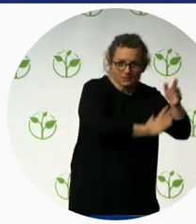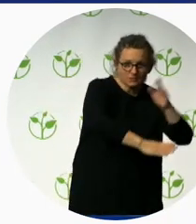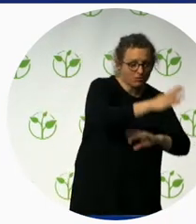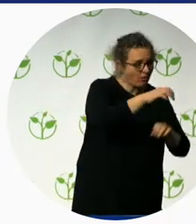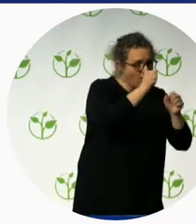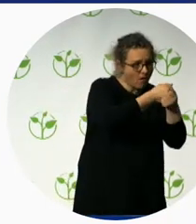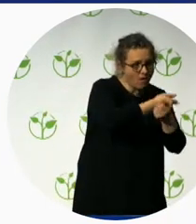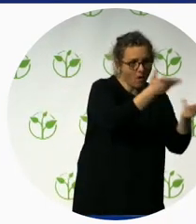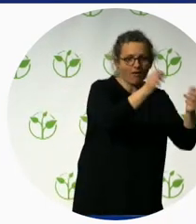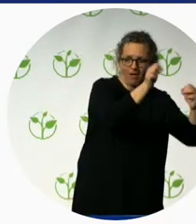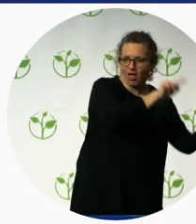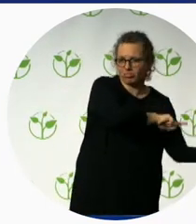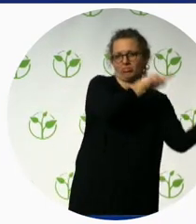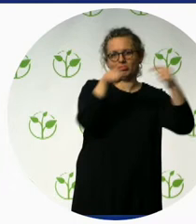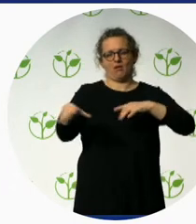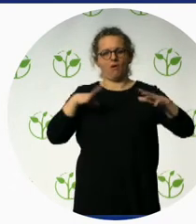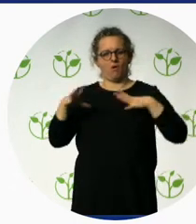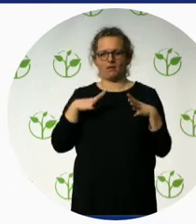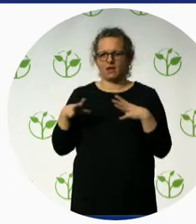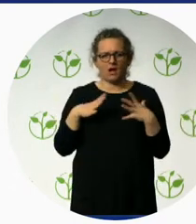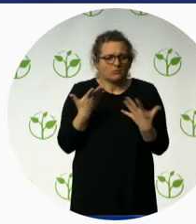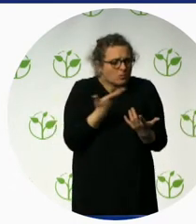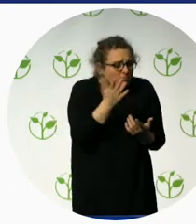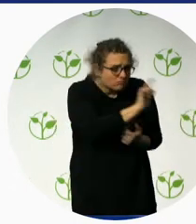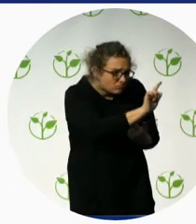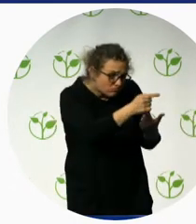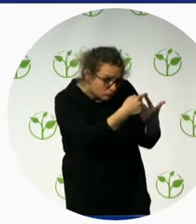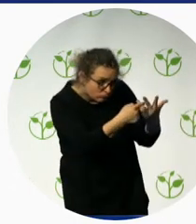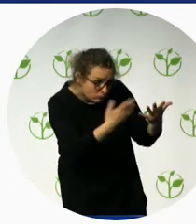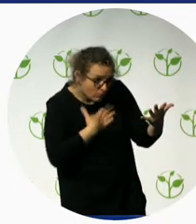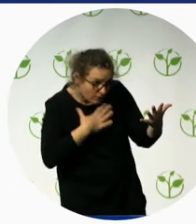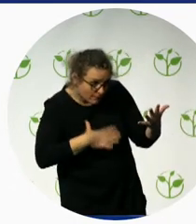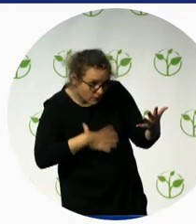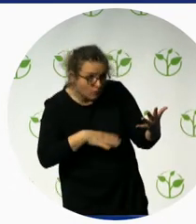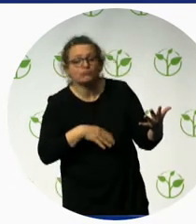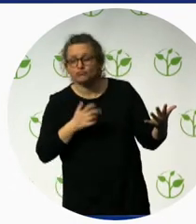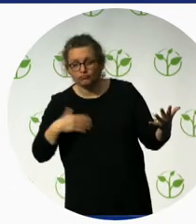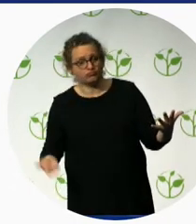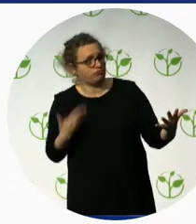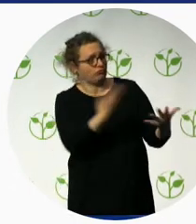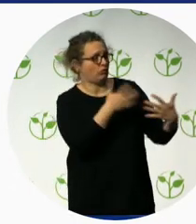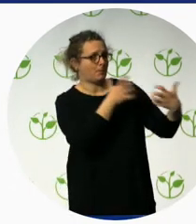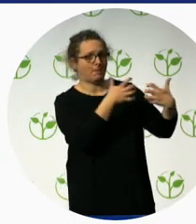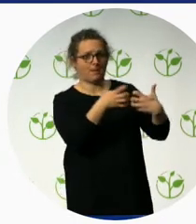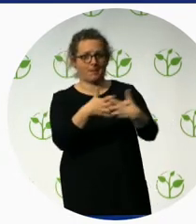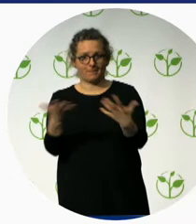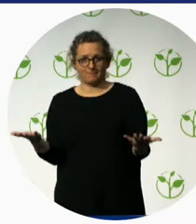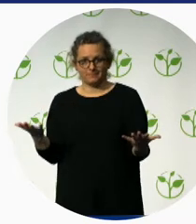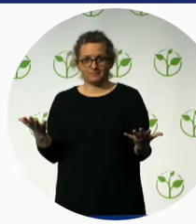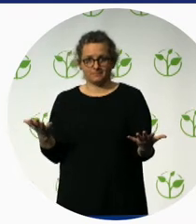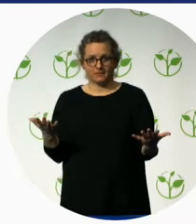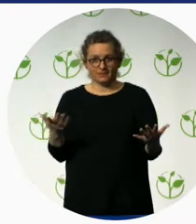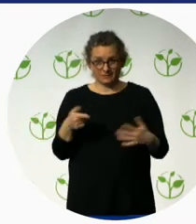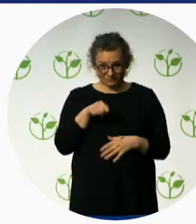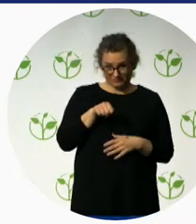And talking about such a model in Lebanon, it has never happened before. So,